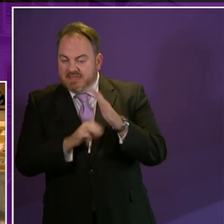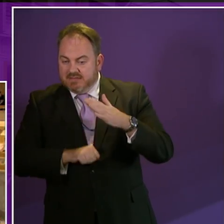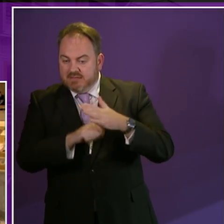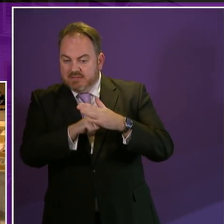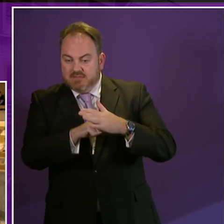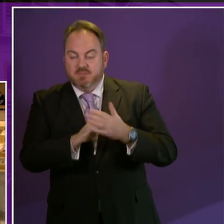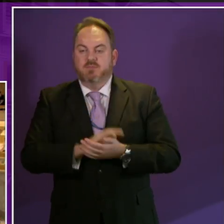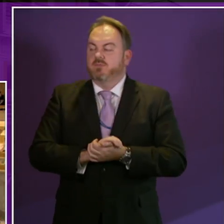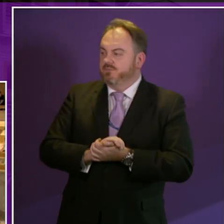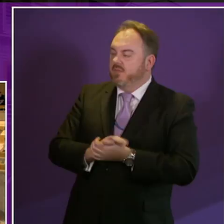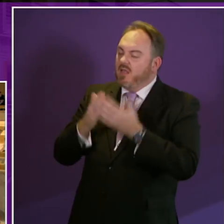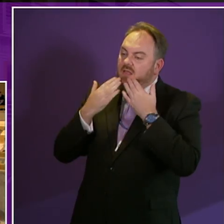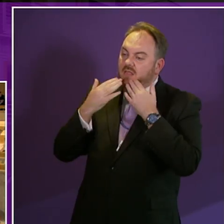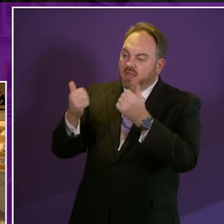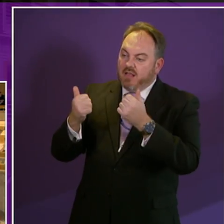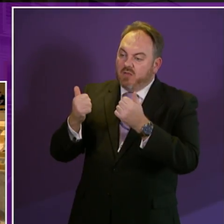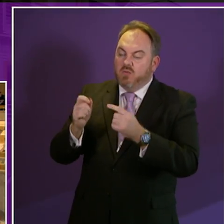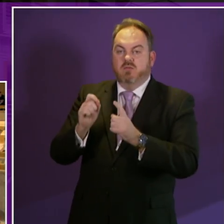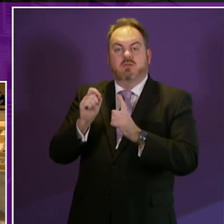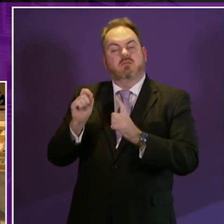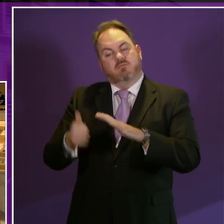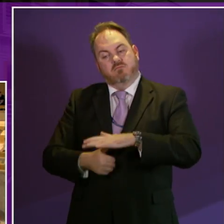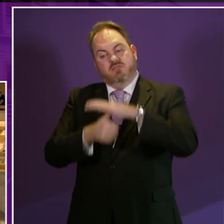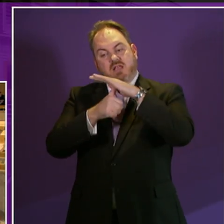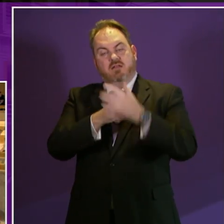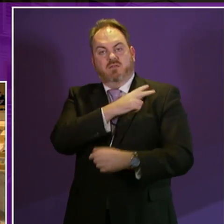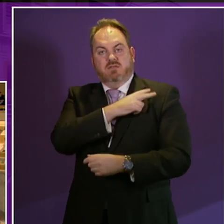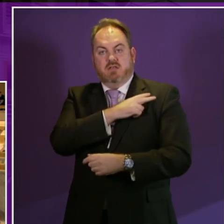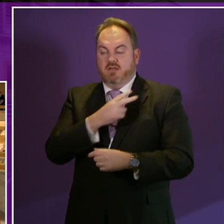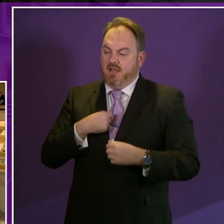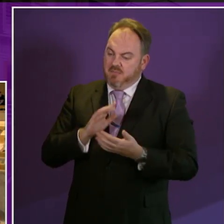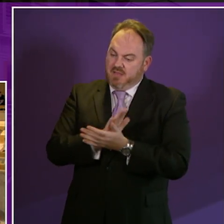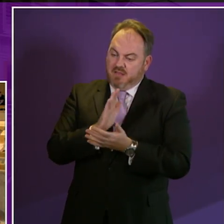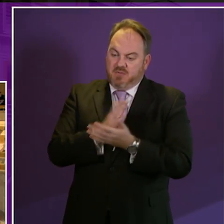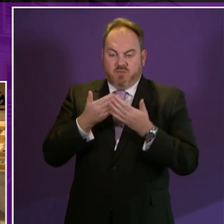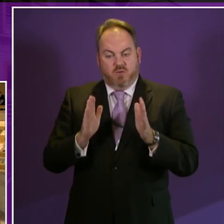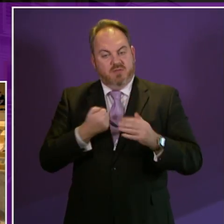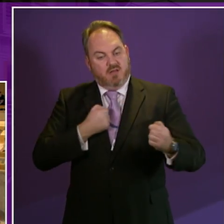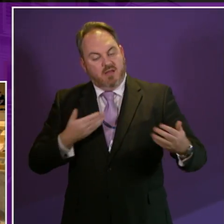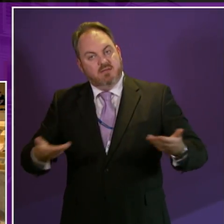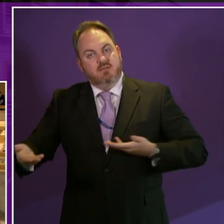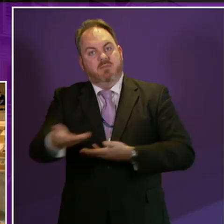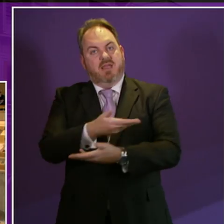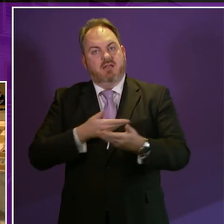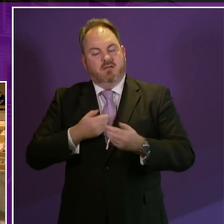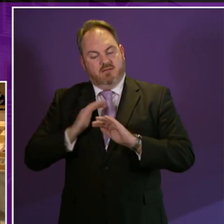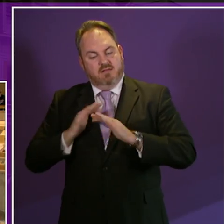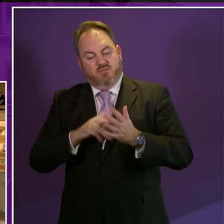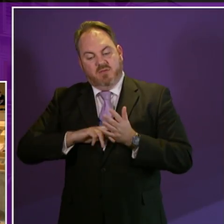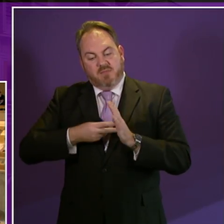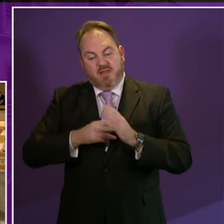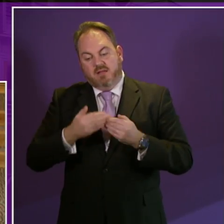I am pleased to open this debate on A Fairer Scotland for Disabled People, our disability delivery plan to